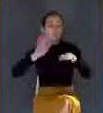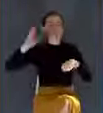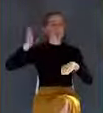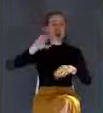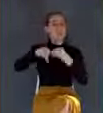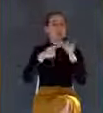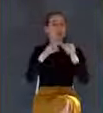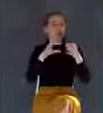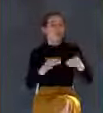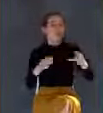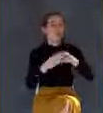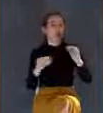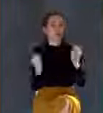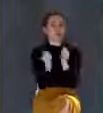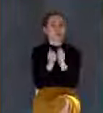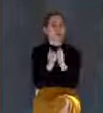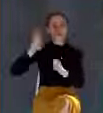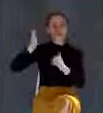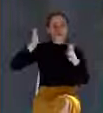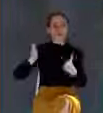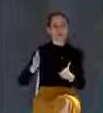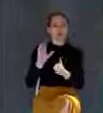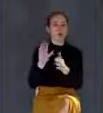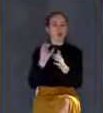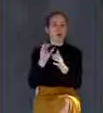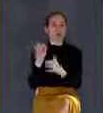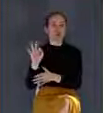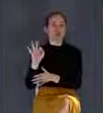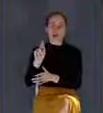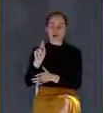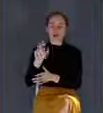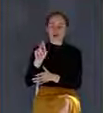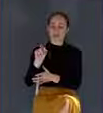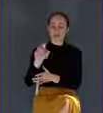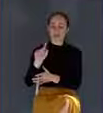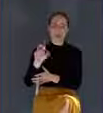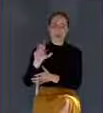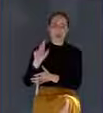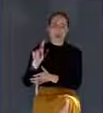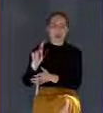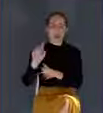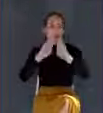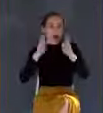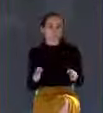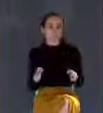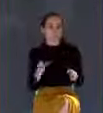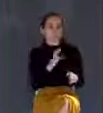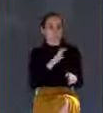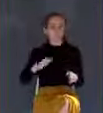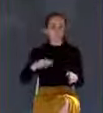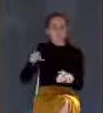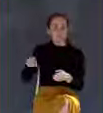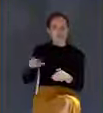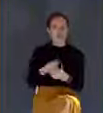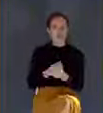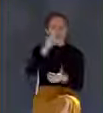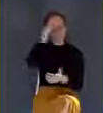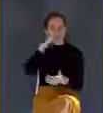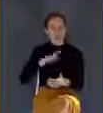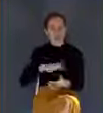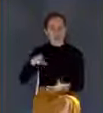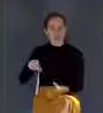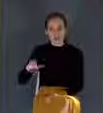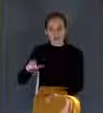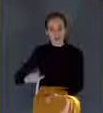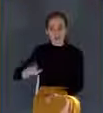Connecticut House of Representatives. On May 19, 1790, the sky at Harford, Connecticut grew ominously dark.